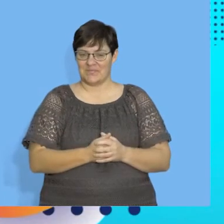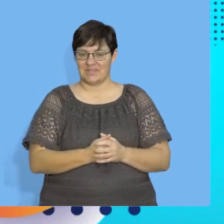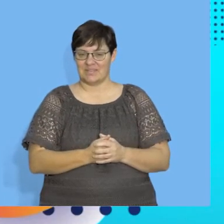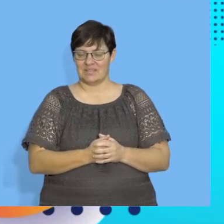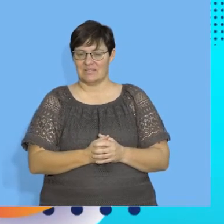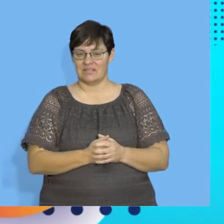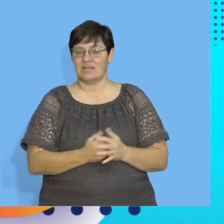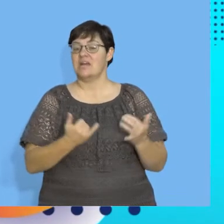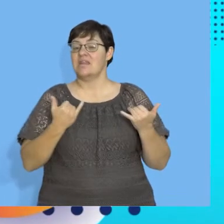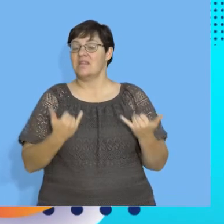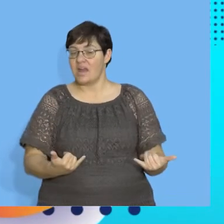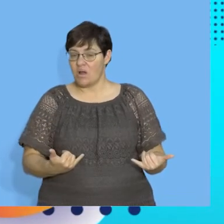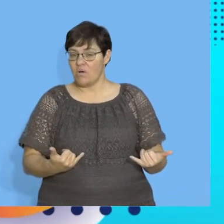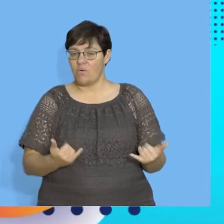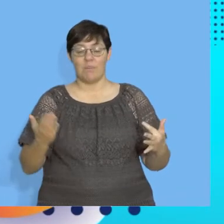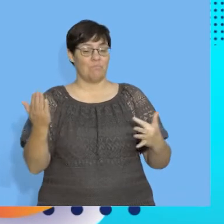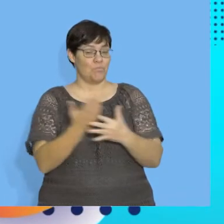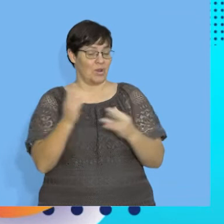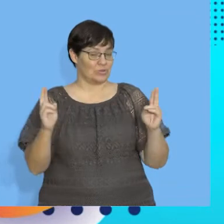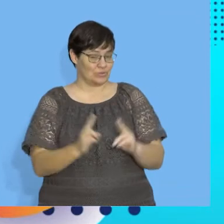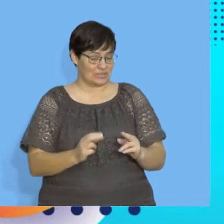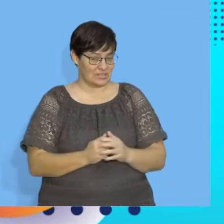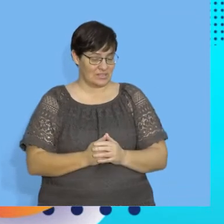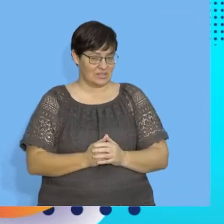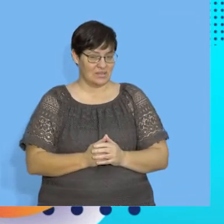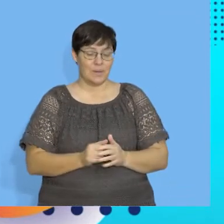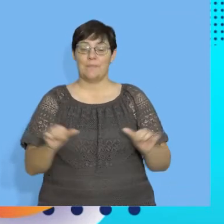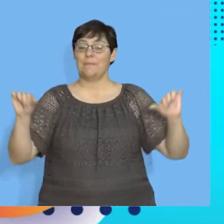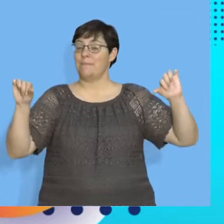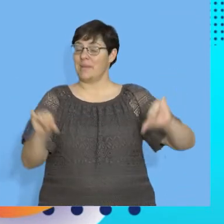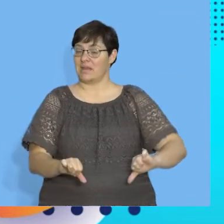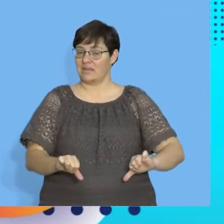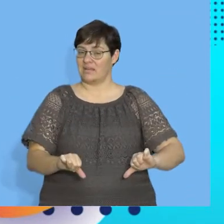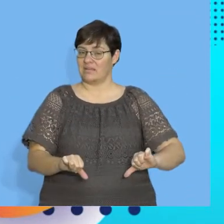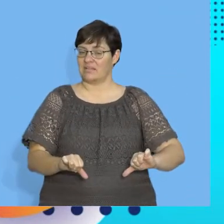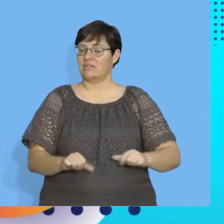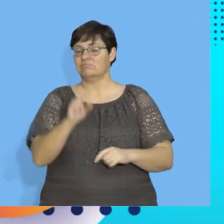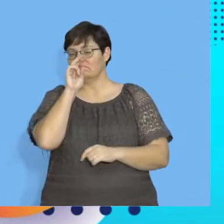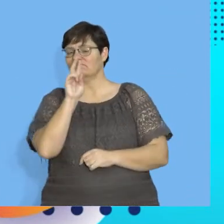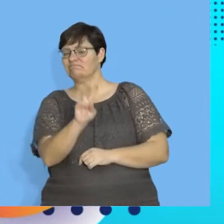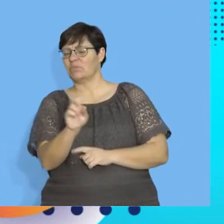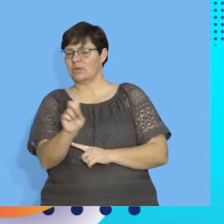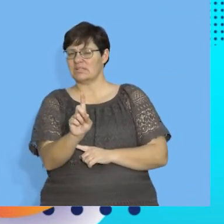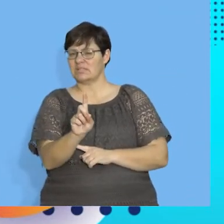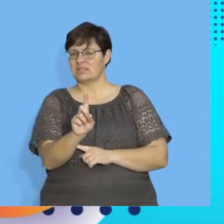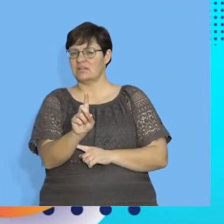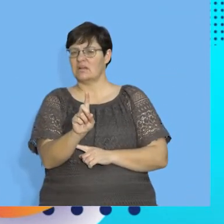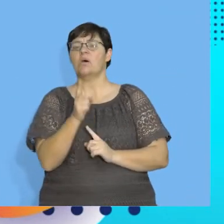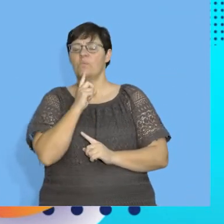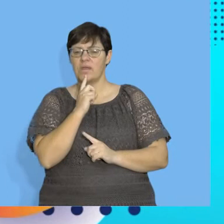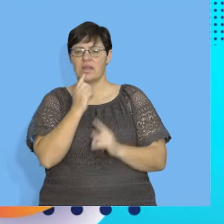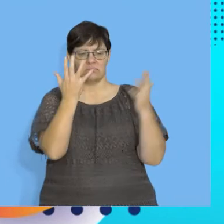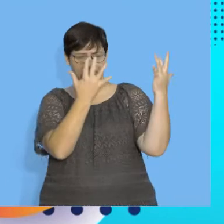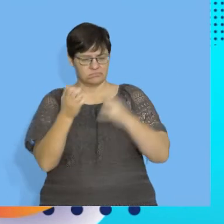Okay, guys, now we're going to take a short break. And when we come back, we're going to look at actually